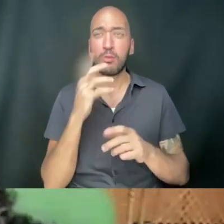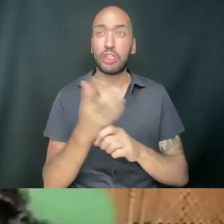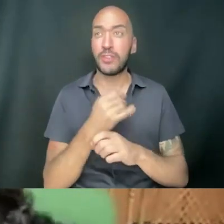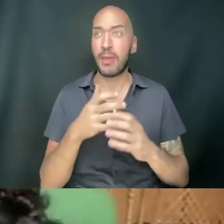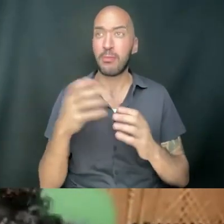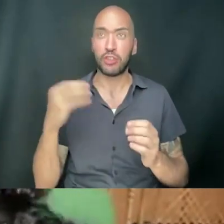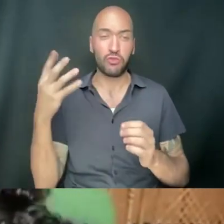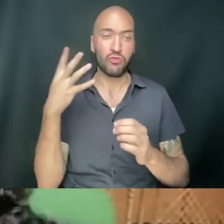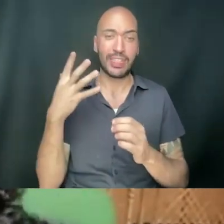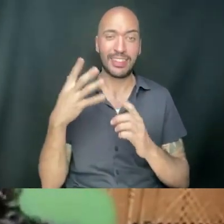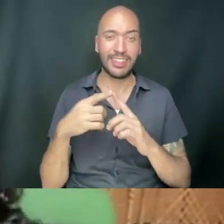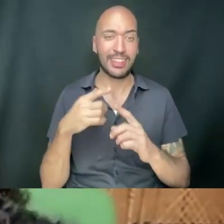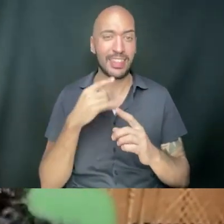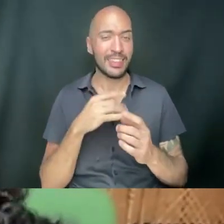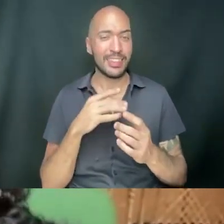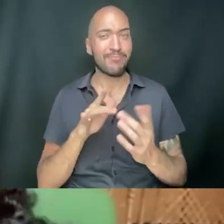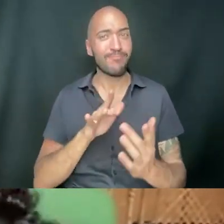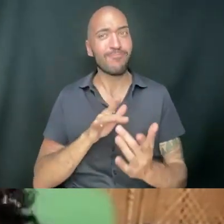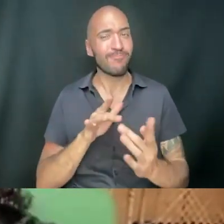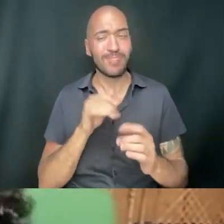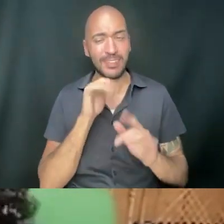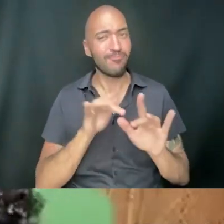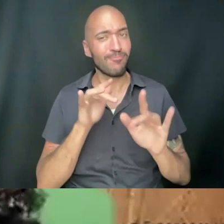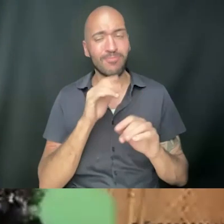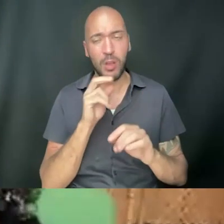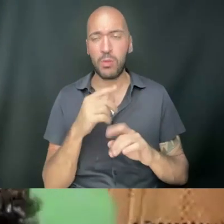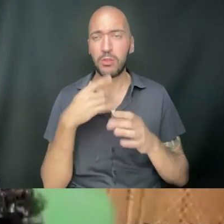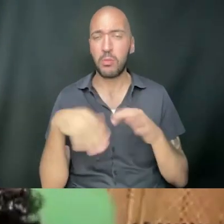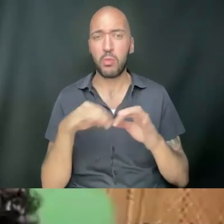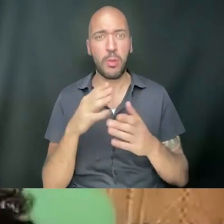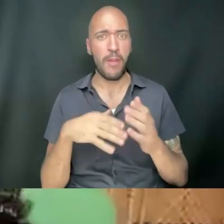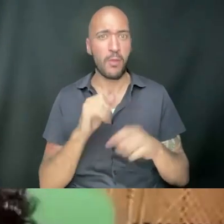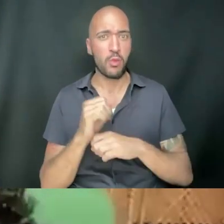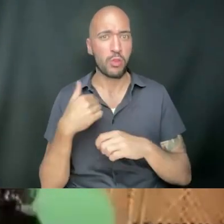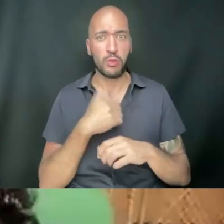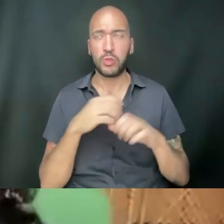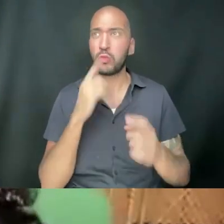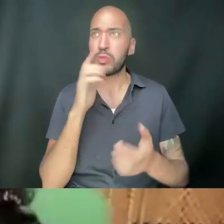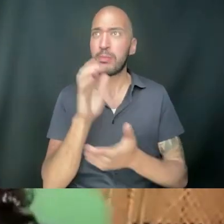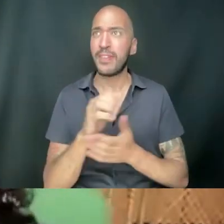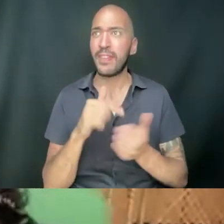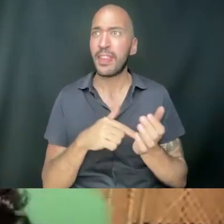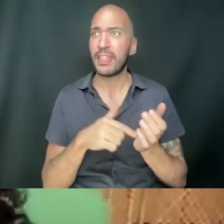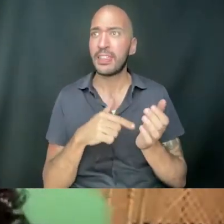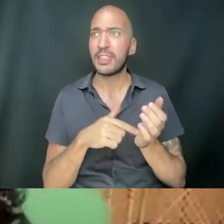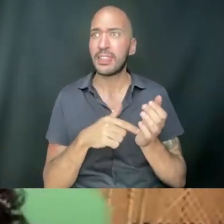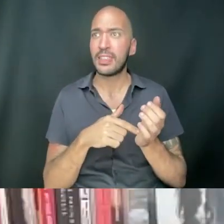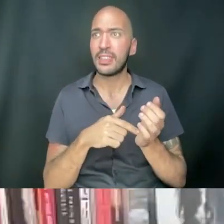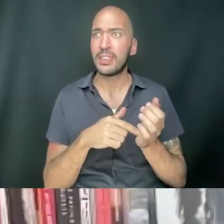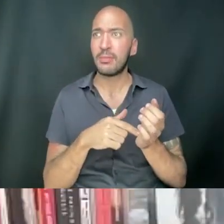But I think it's an important part of our work, you know, in the world in doing this. If we really believe in it, it's, it's that kind of conversation, you know?